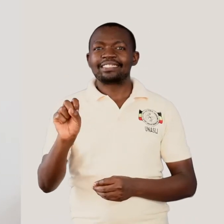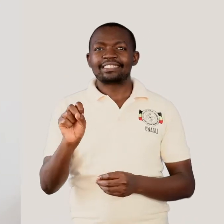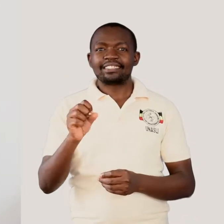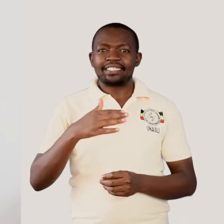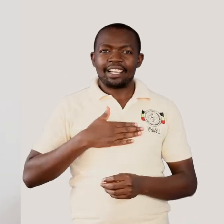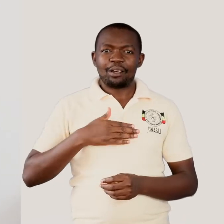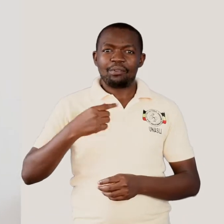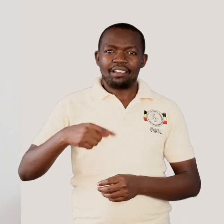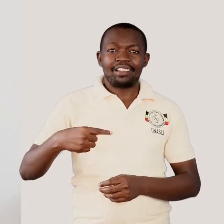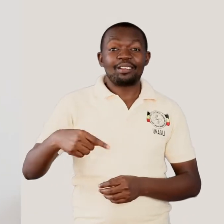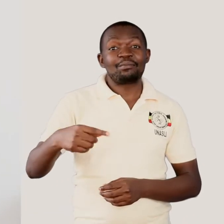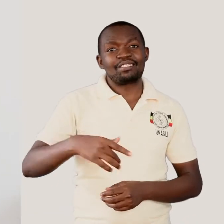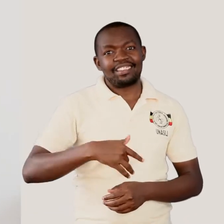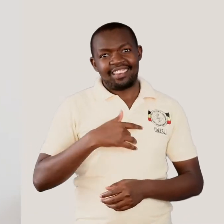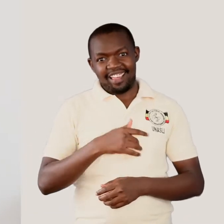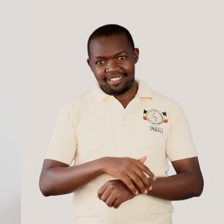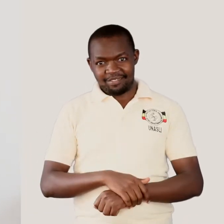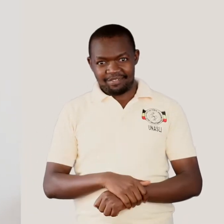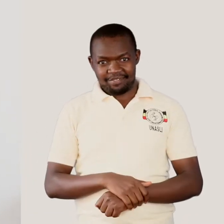Good.